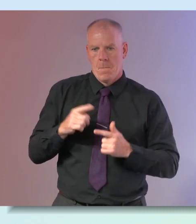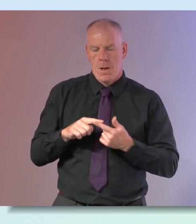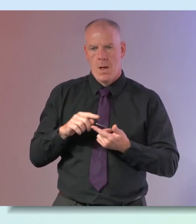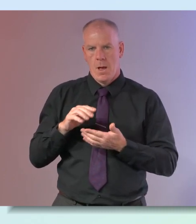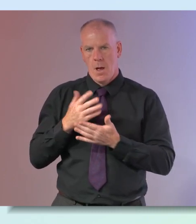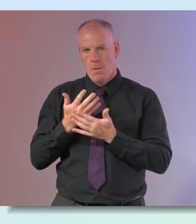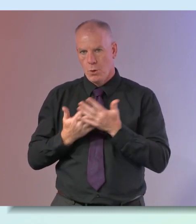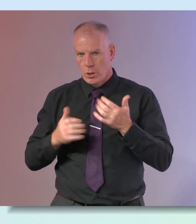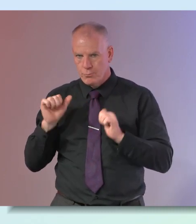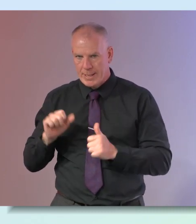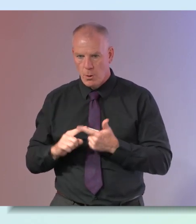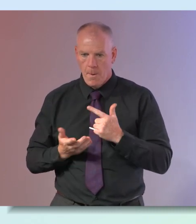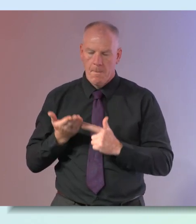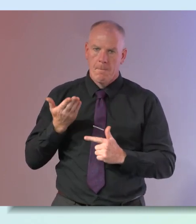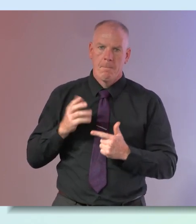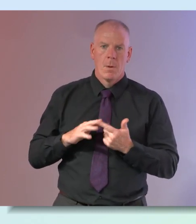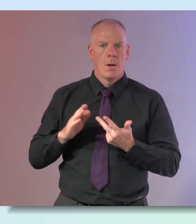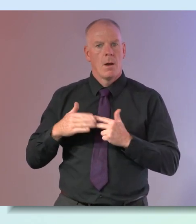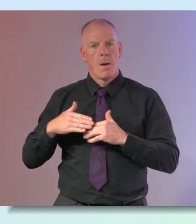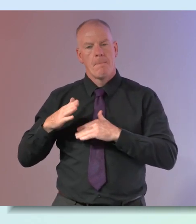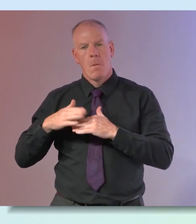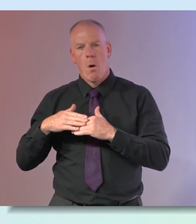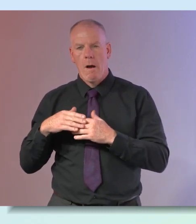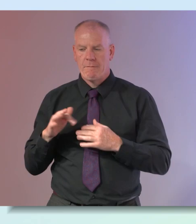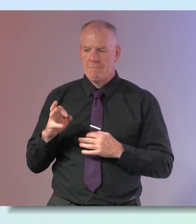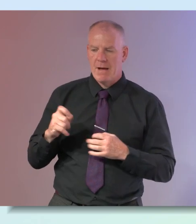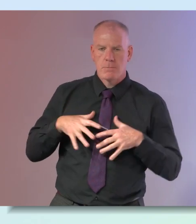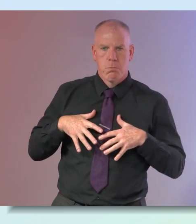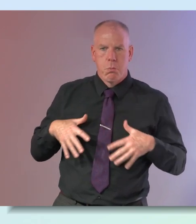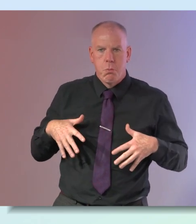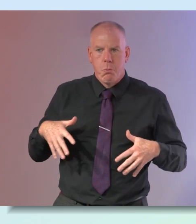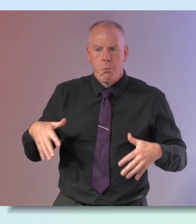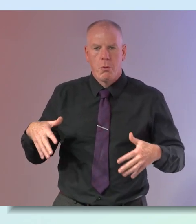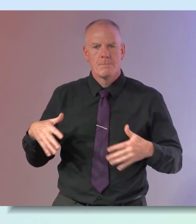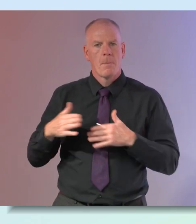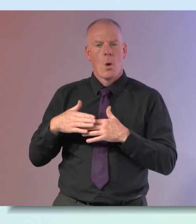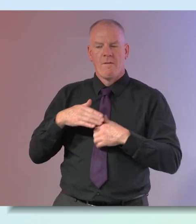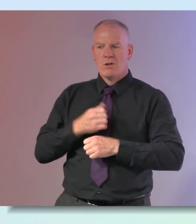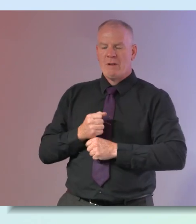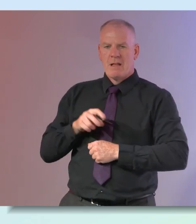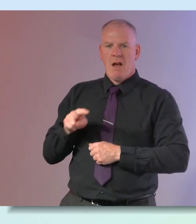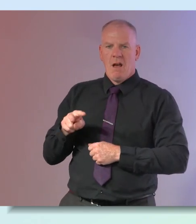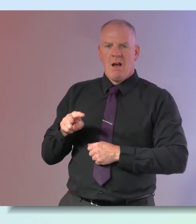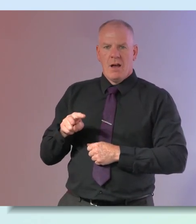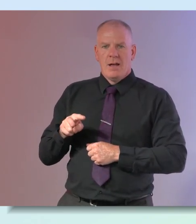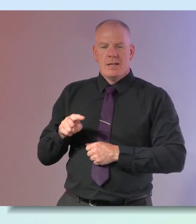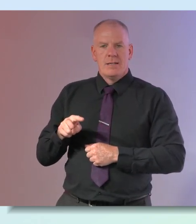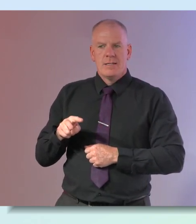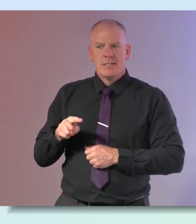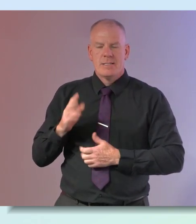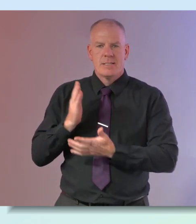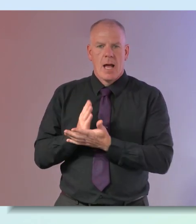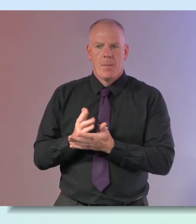pressure rises you deposit more adipose tissue more fat and you become frustratingly insulin resistant